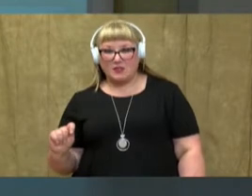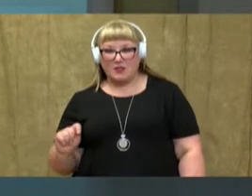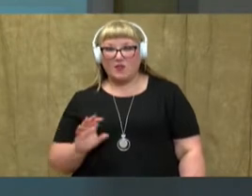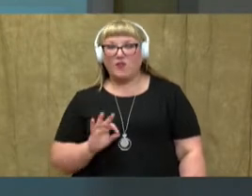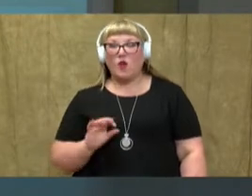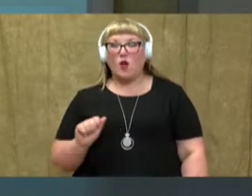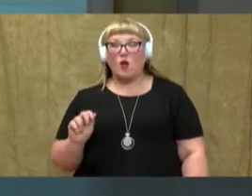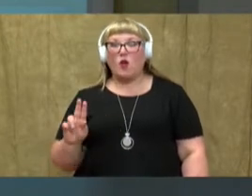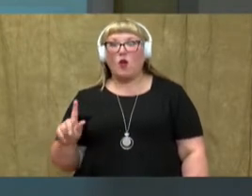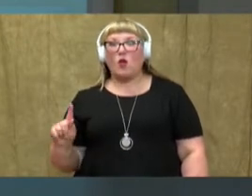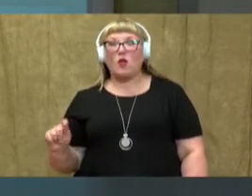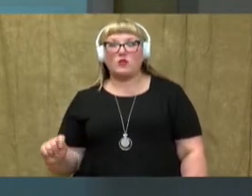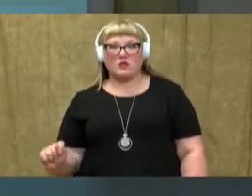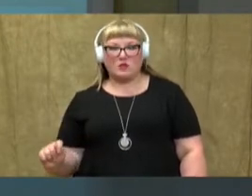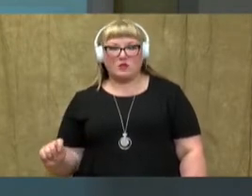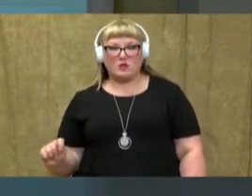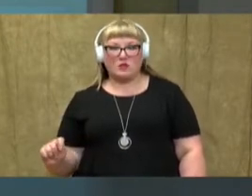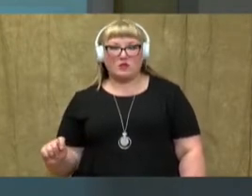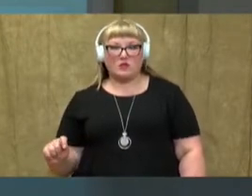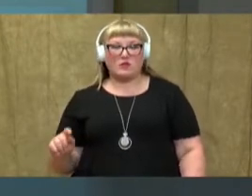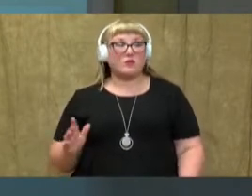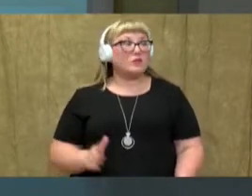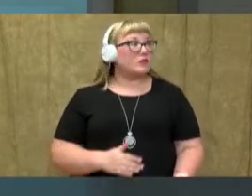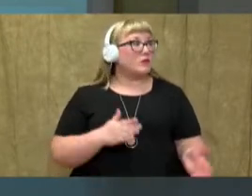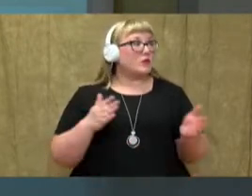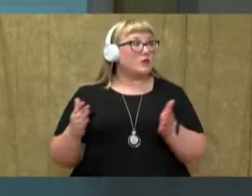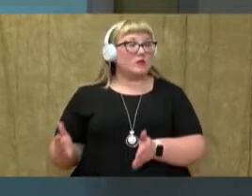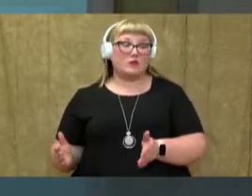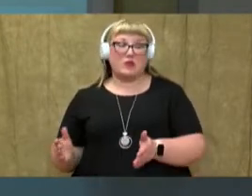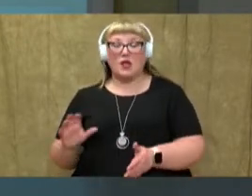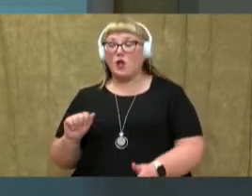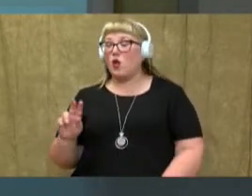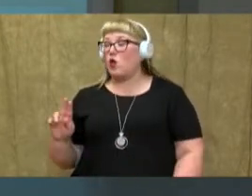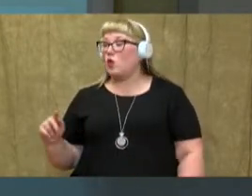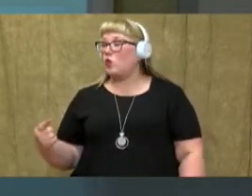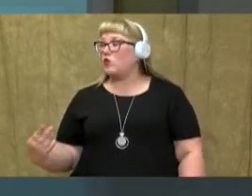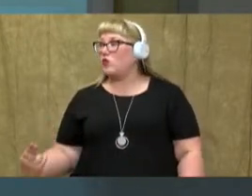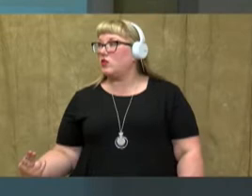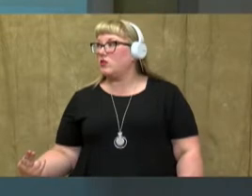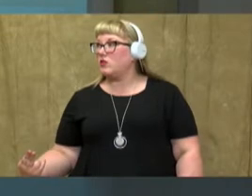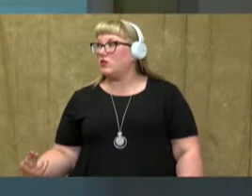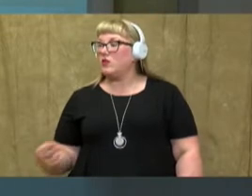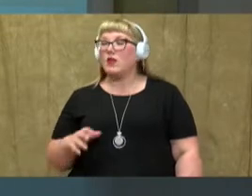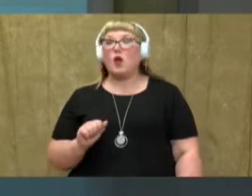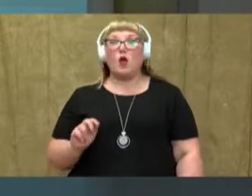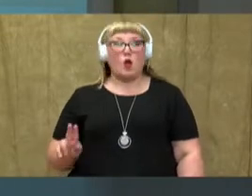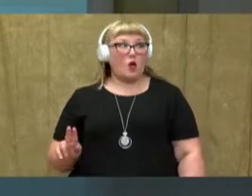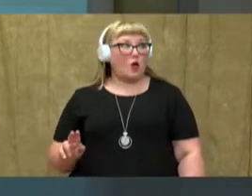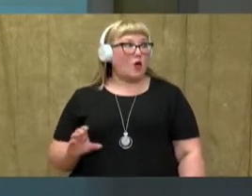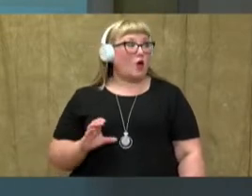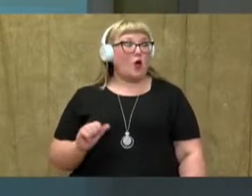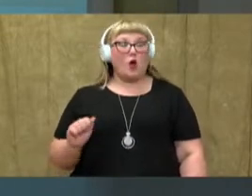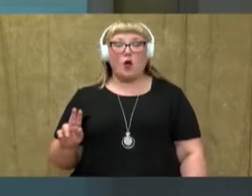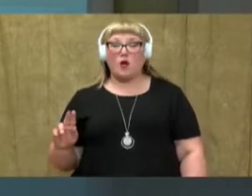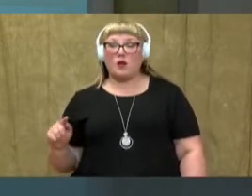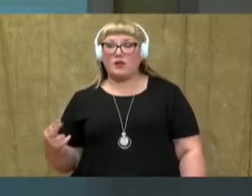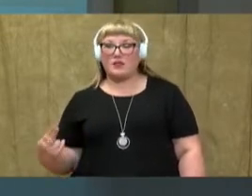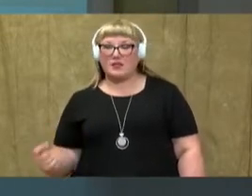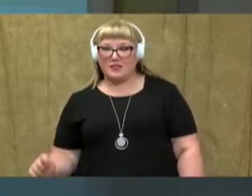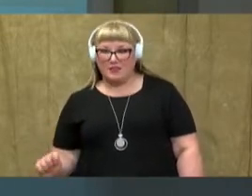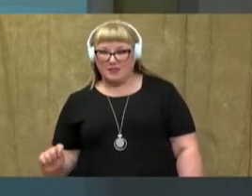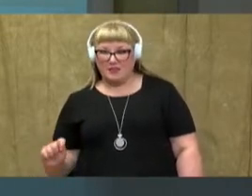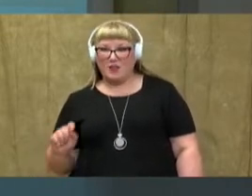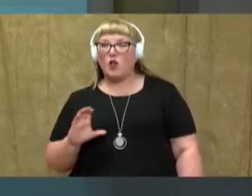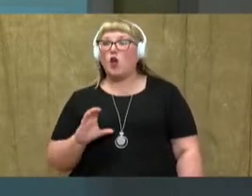-fault. A-u-g-h says aww, c-aww, t